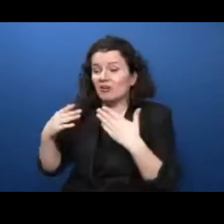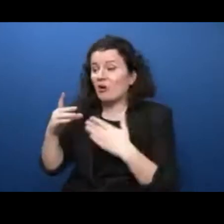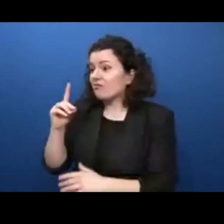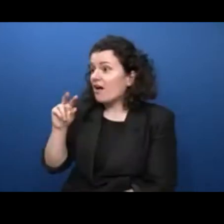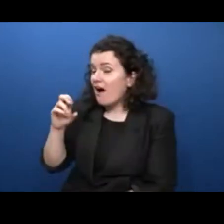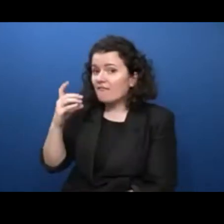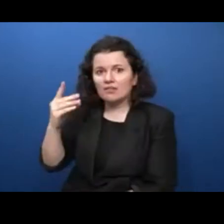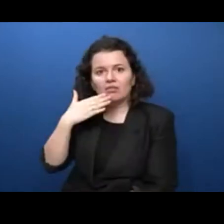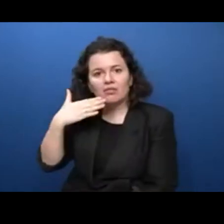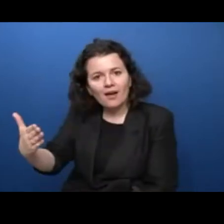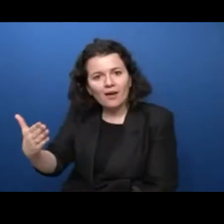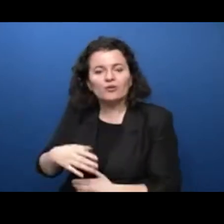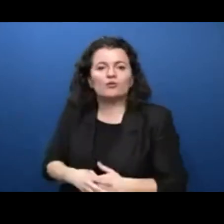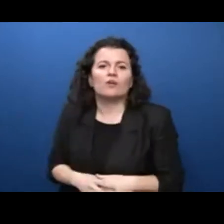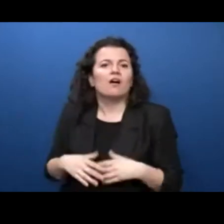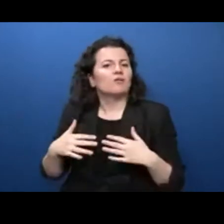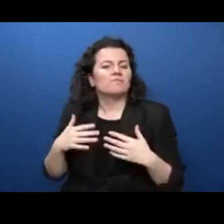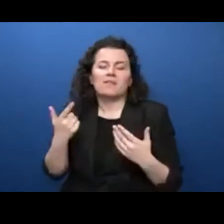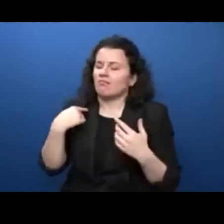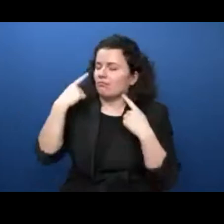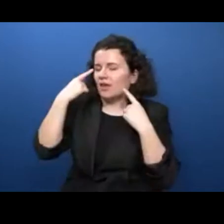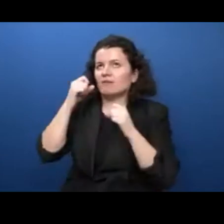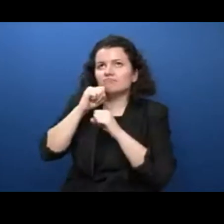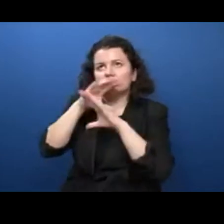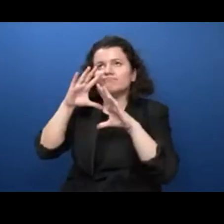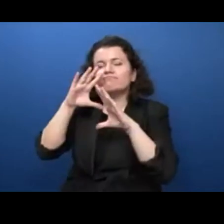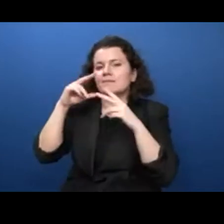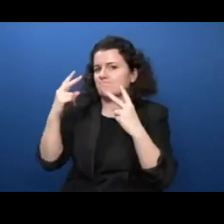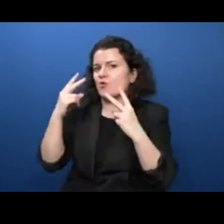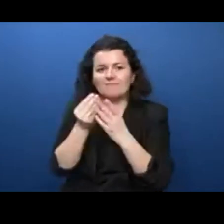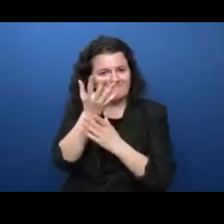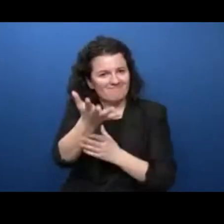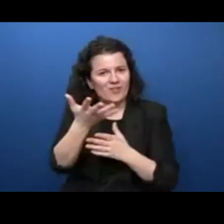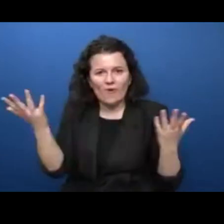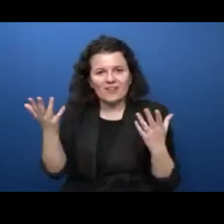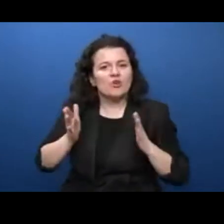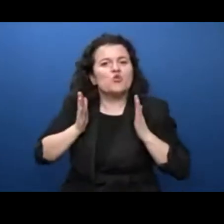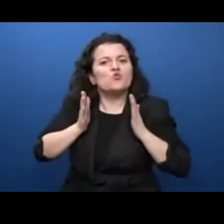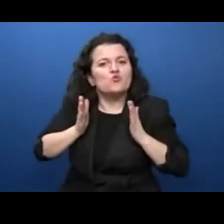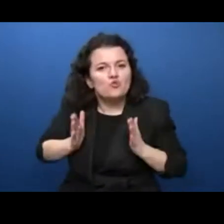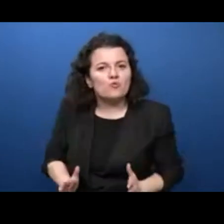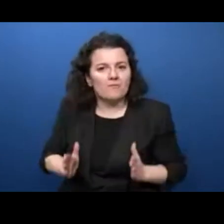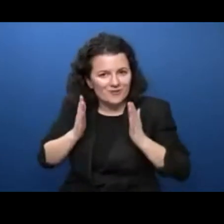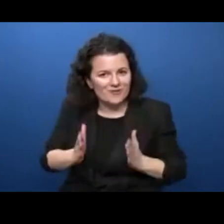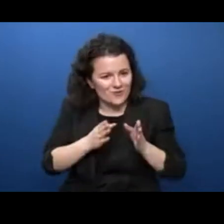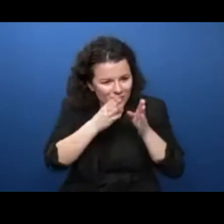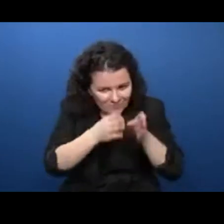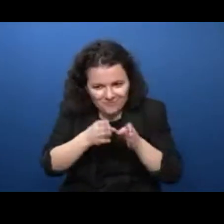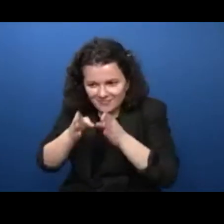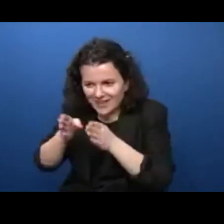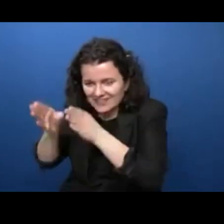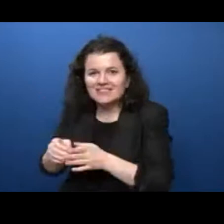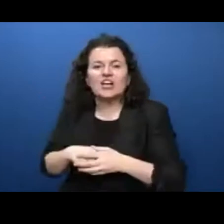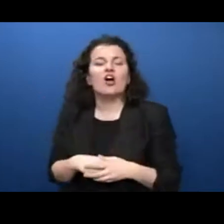the importance of a people-centered approach. We heard that from the very beginning from the Ethiopian president herself. Leaving no one